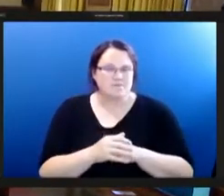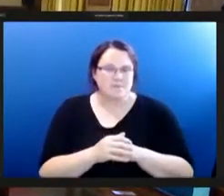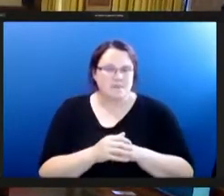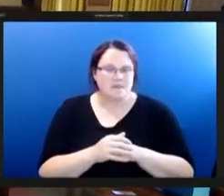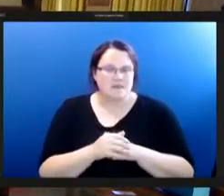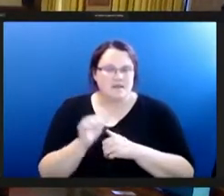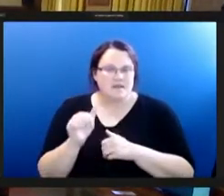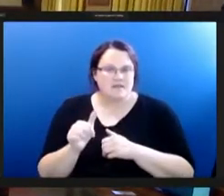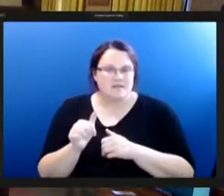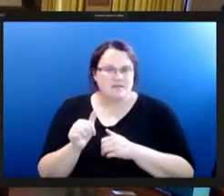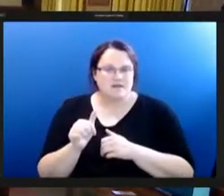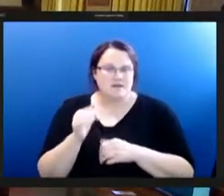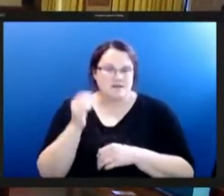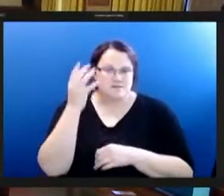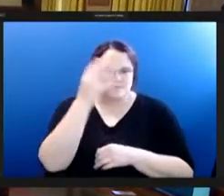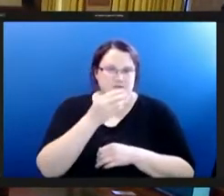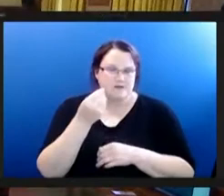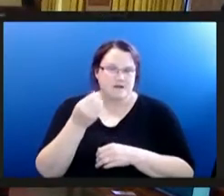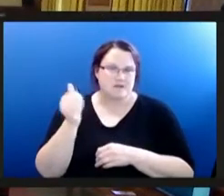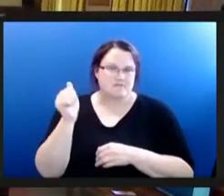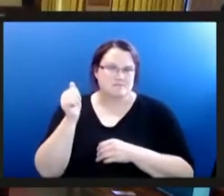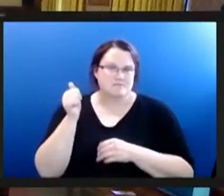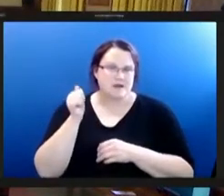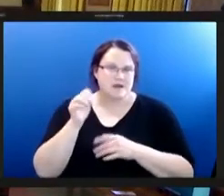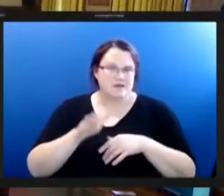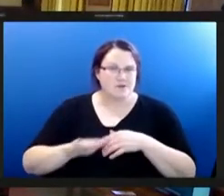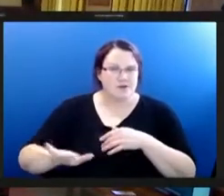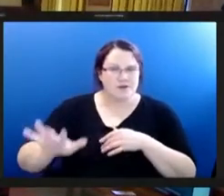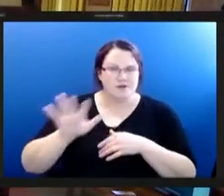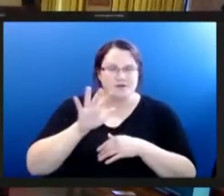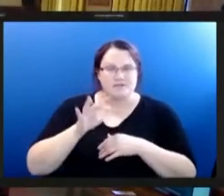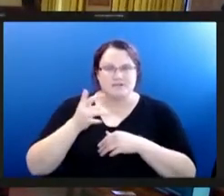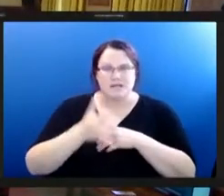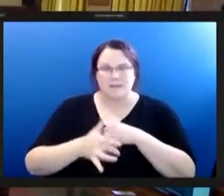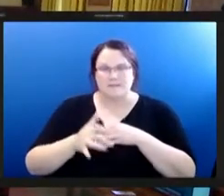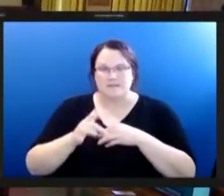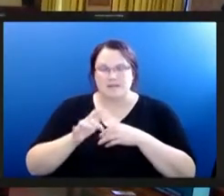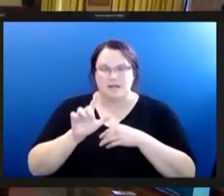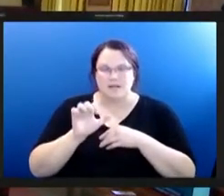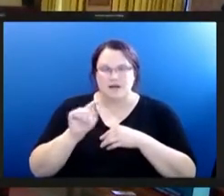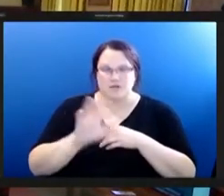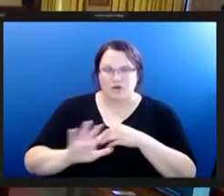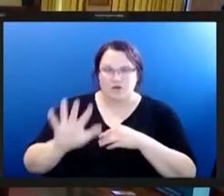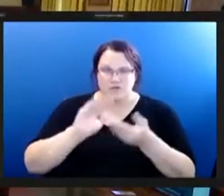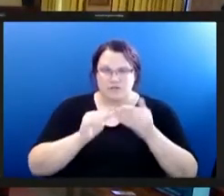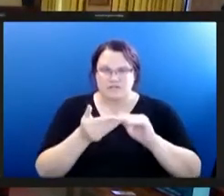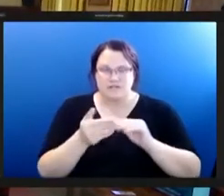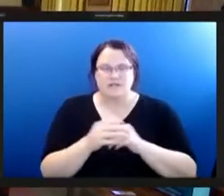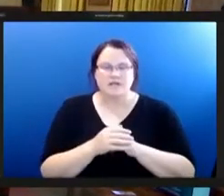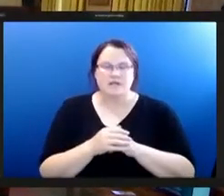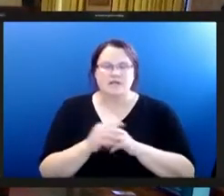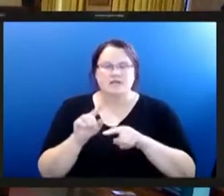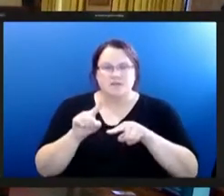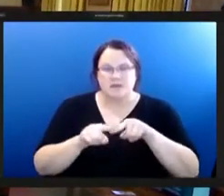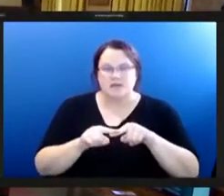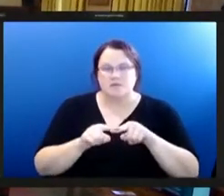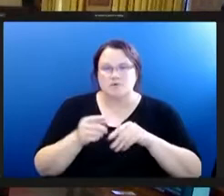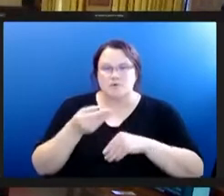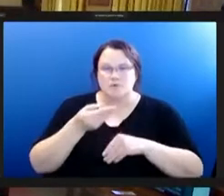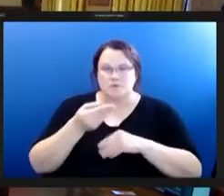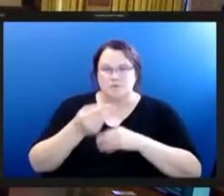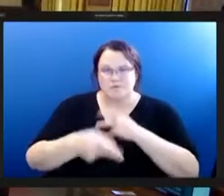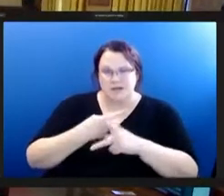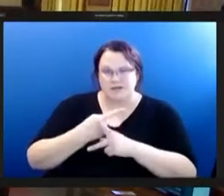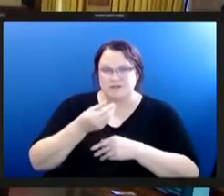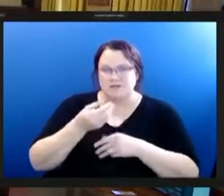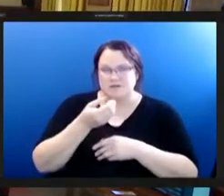and beautifies backyards and making lots throughout our city gardening provides a reliable source of fresh food and a boost